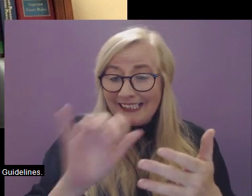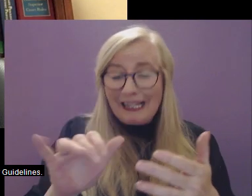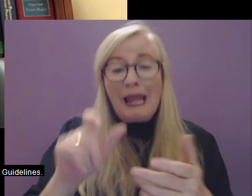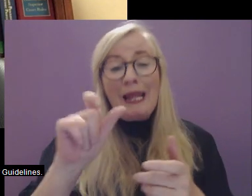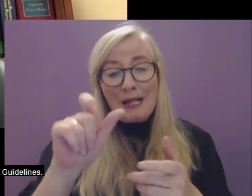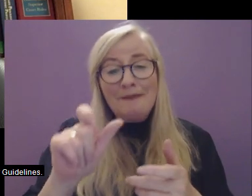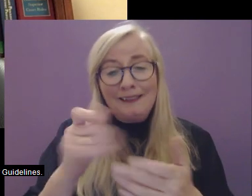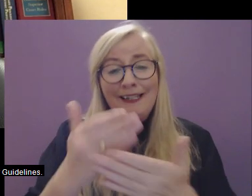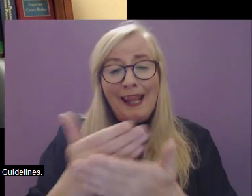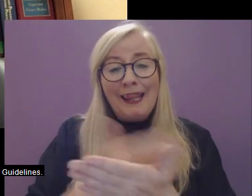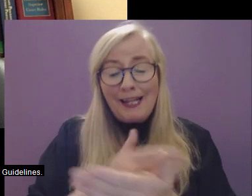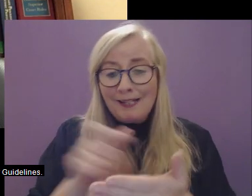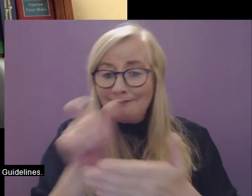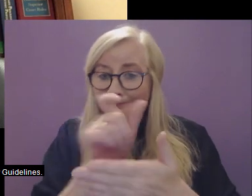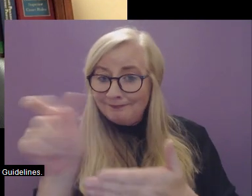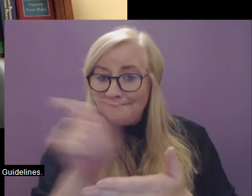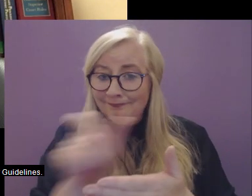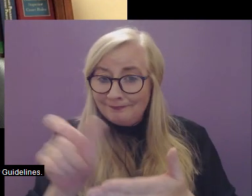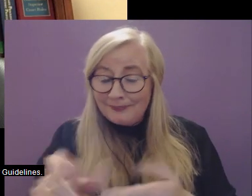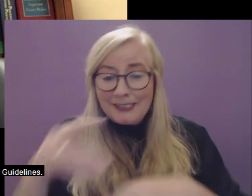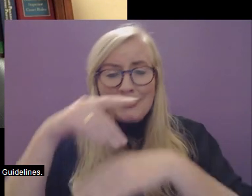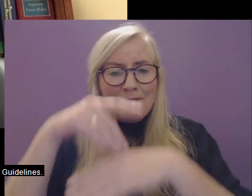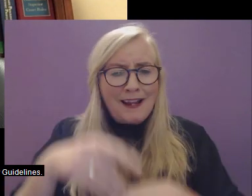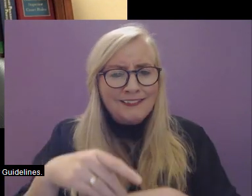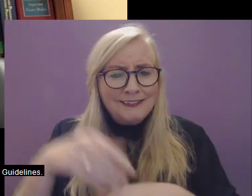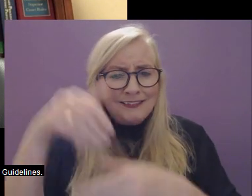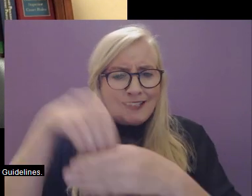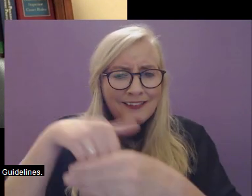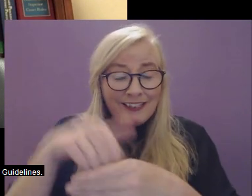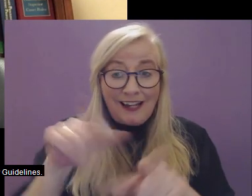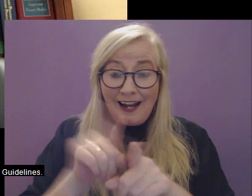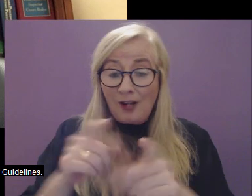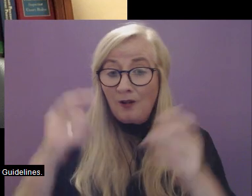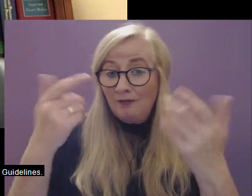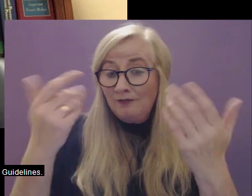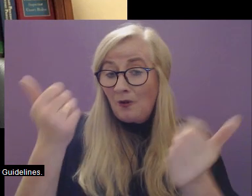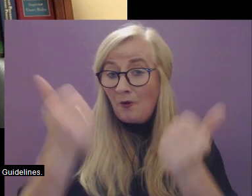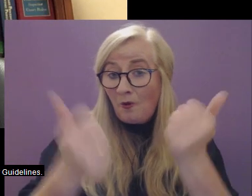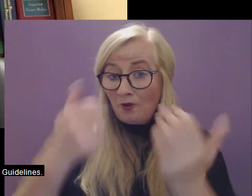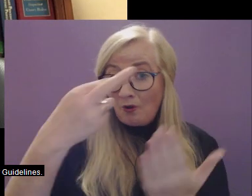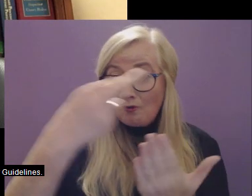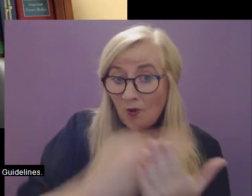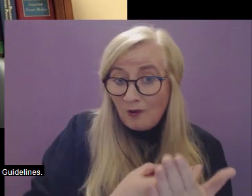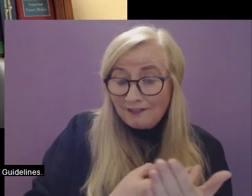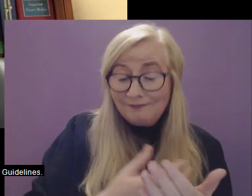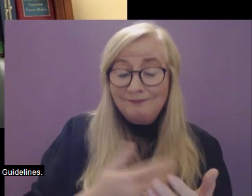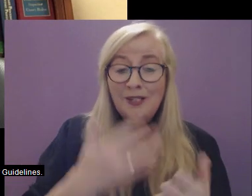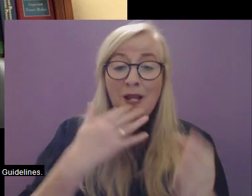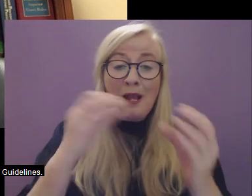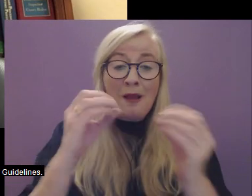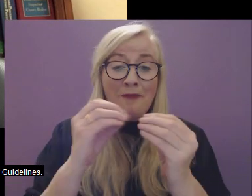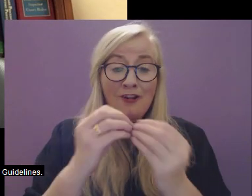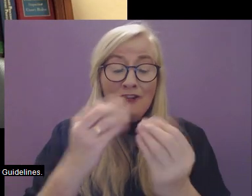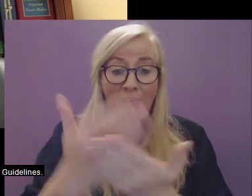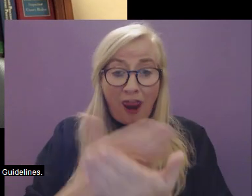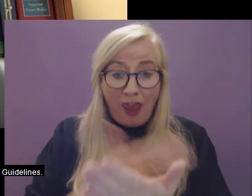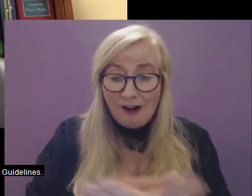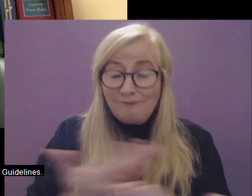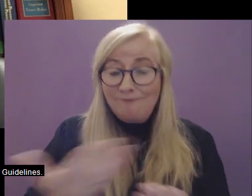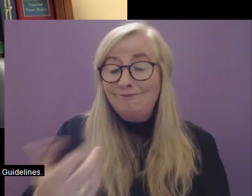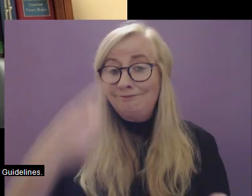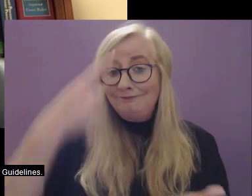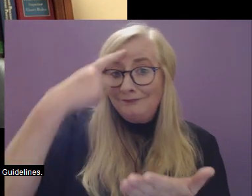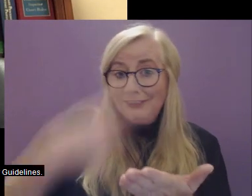more legalistic because of the nature of the content, for example, court rules, references to legislation, and court